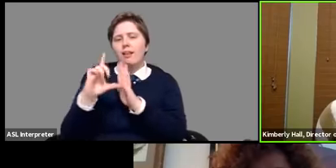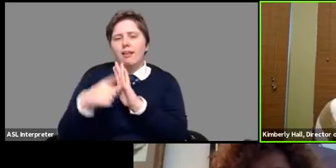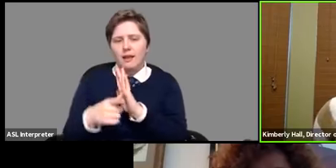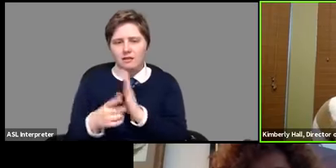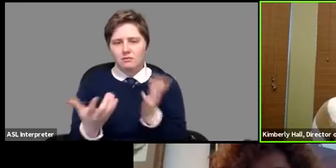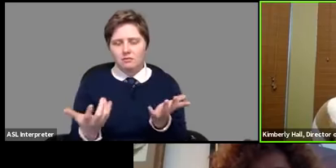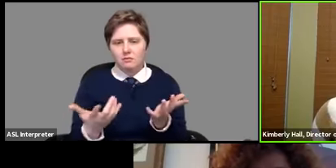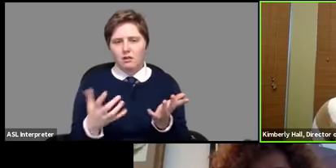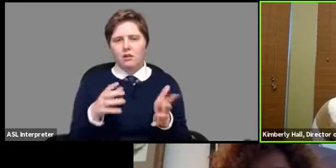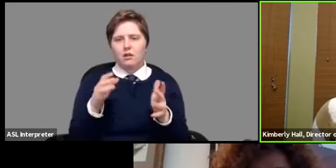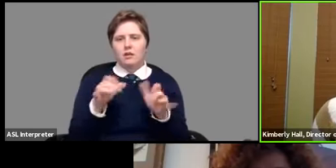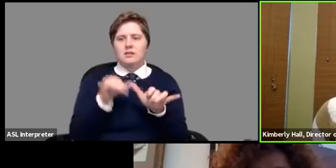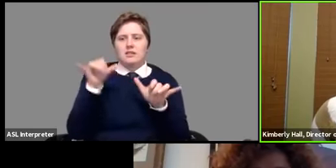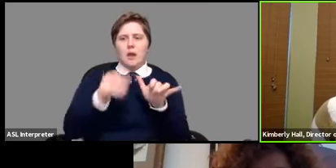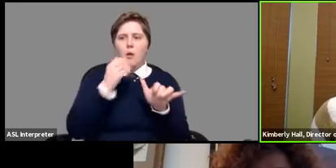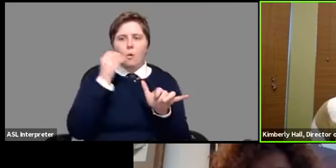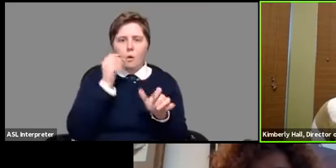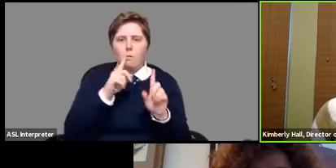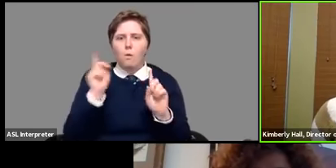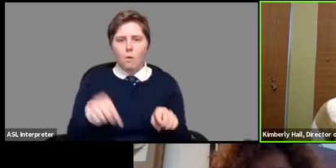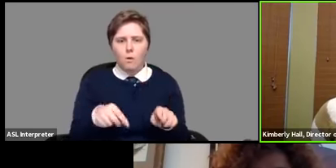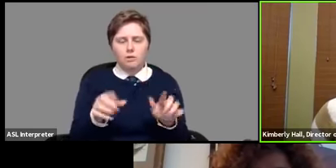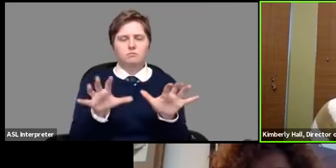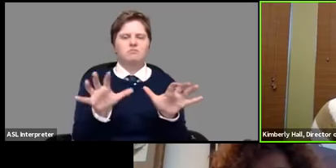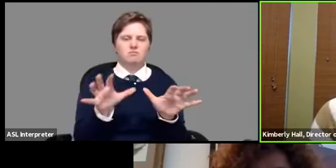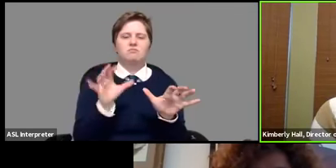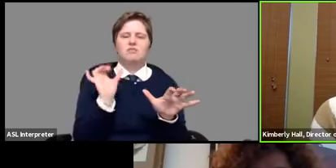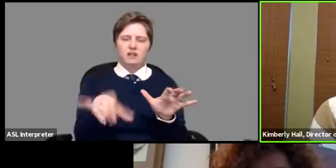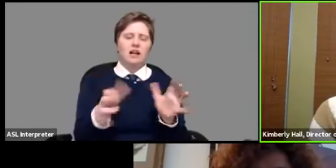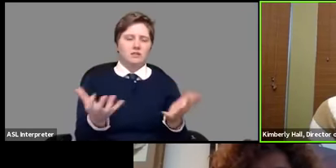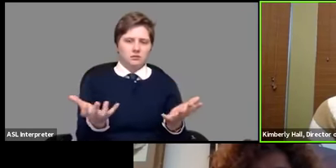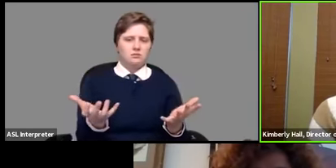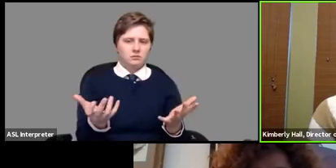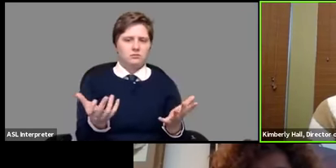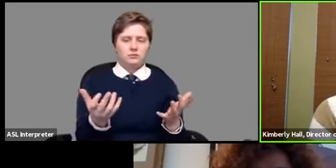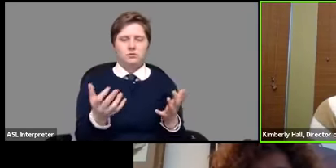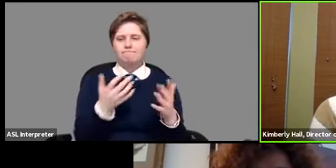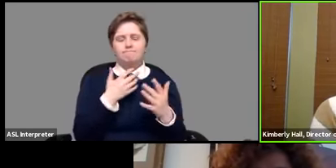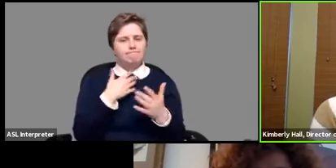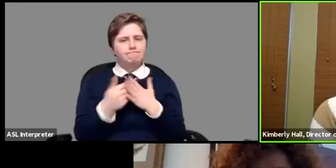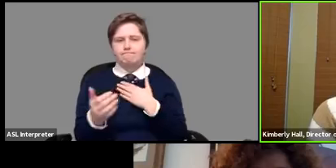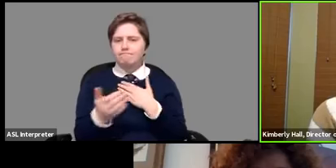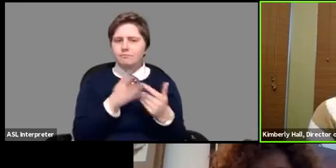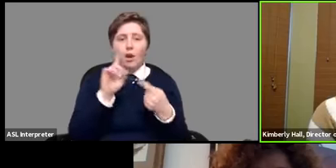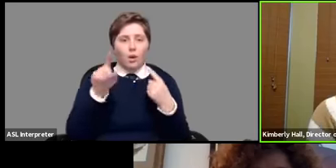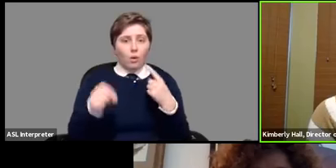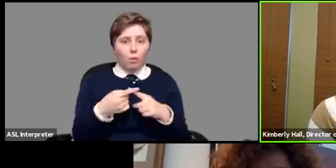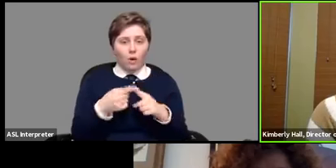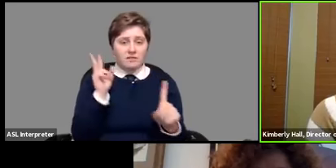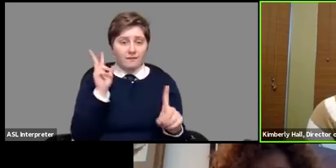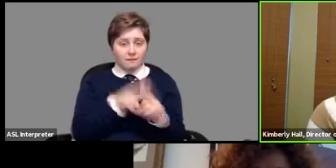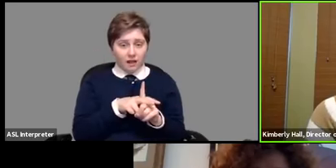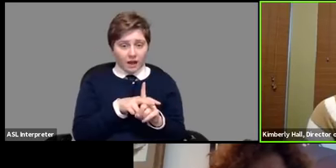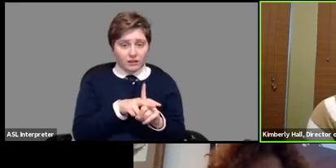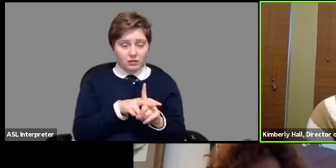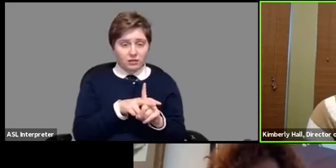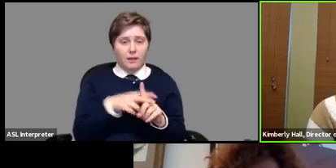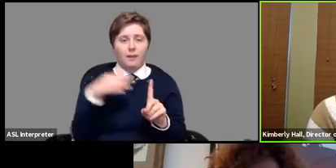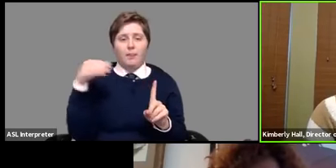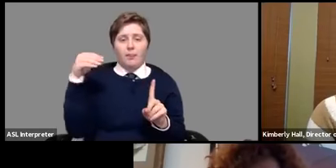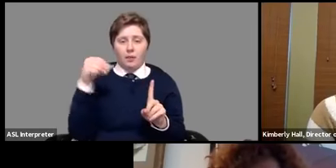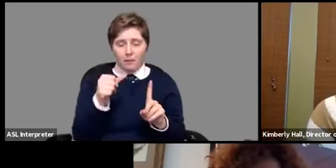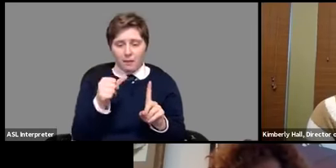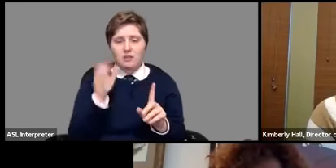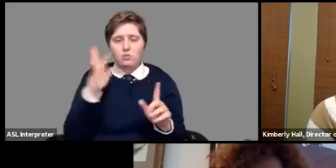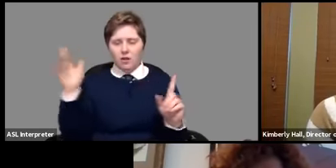moved into the stay-at-home order space etc so no matter when the claim is filed the payments will be